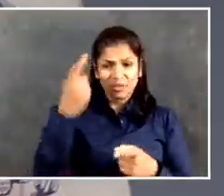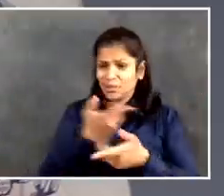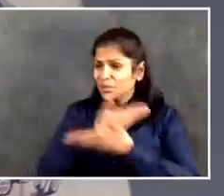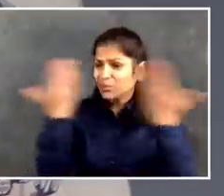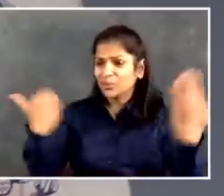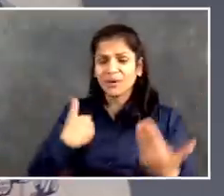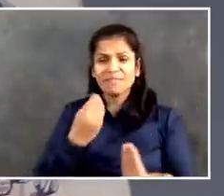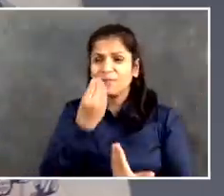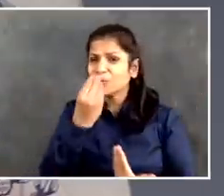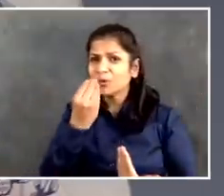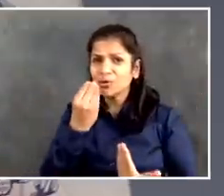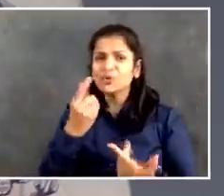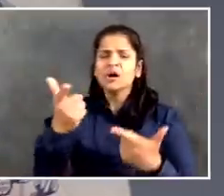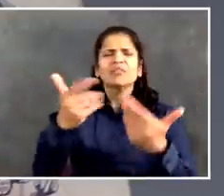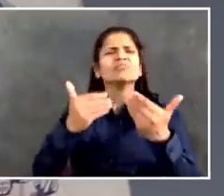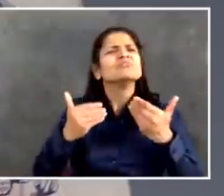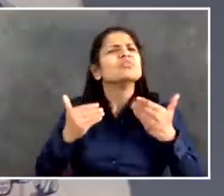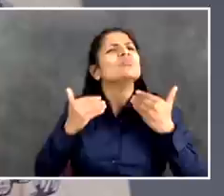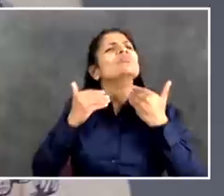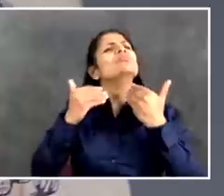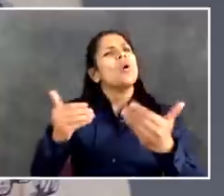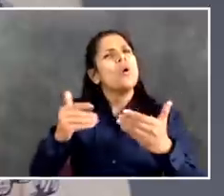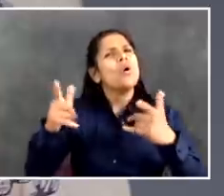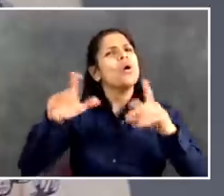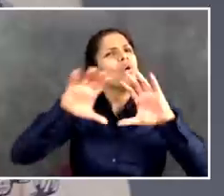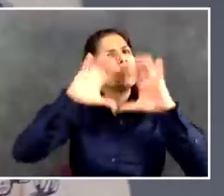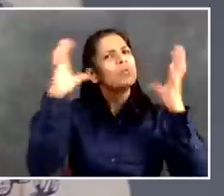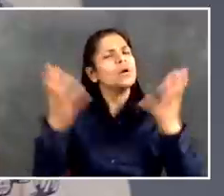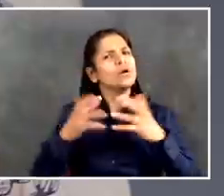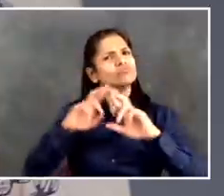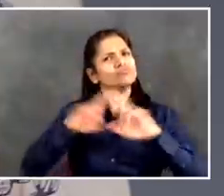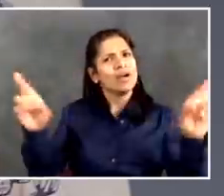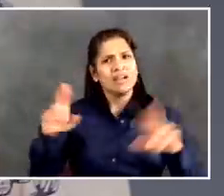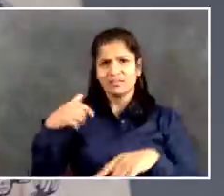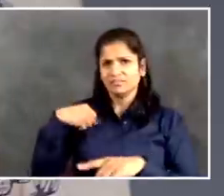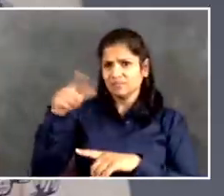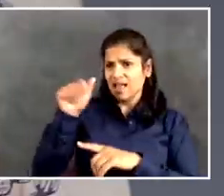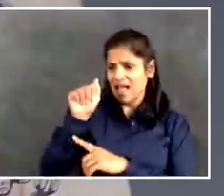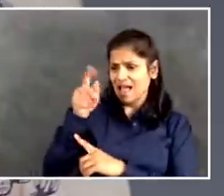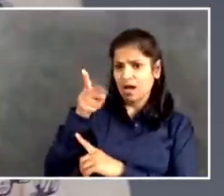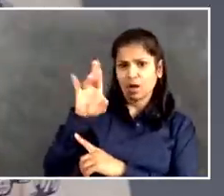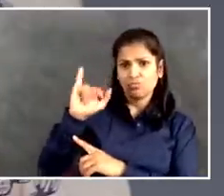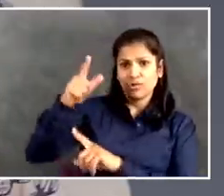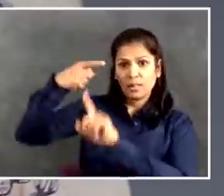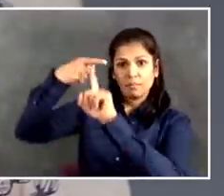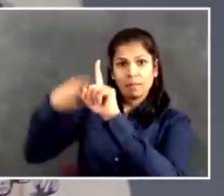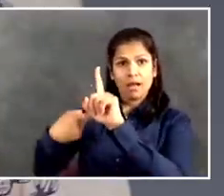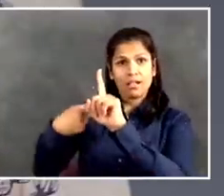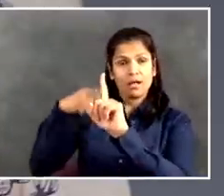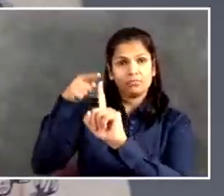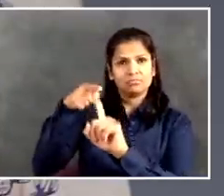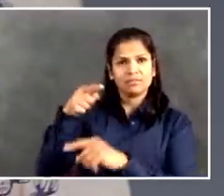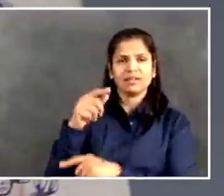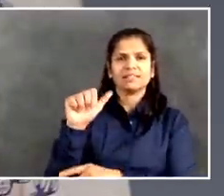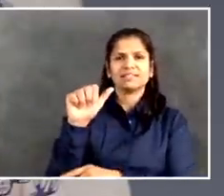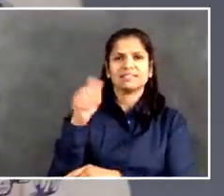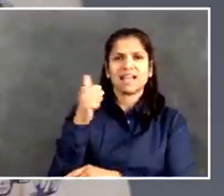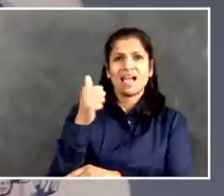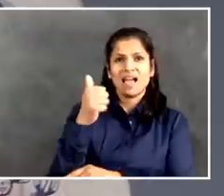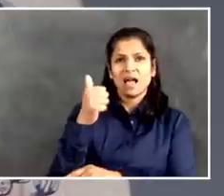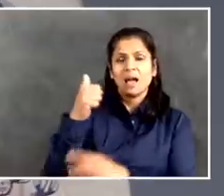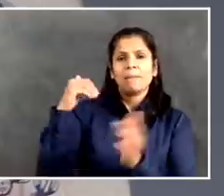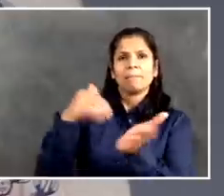million meals to be served to New Yorkers in need. That could be more like 15 million in May, but we will be there for you no matter what.